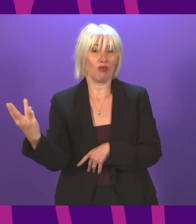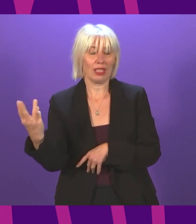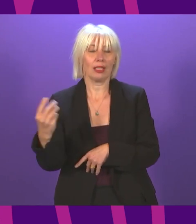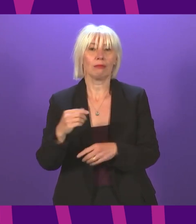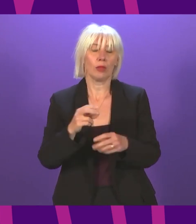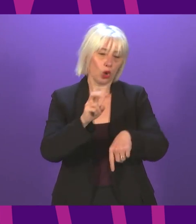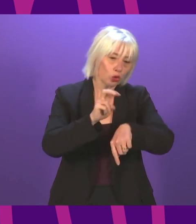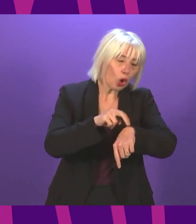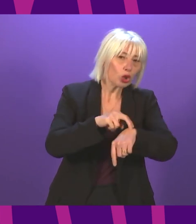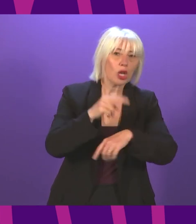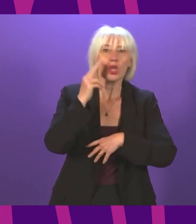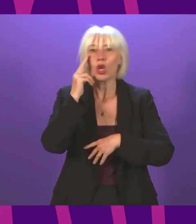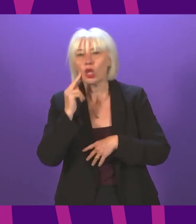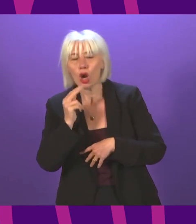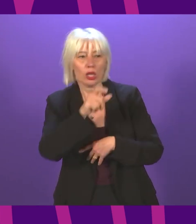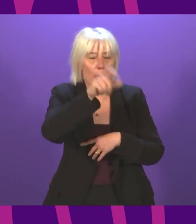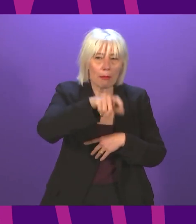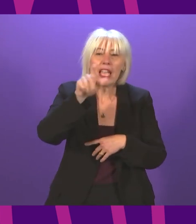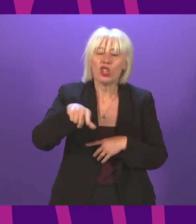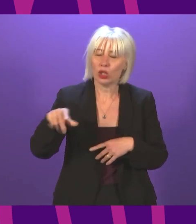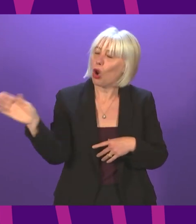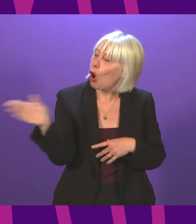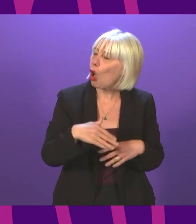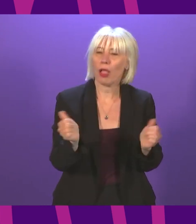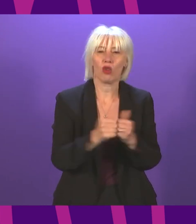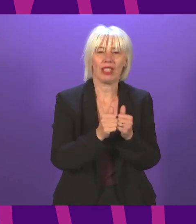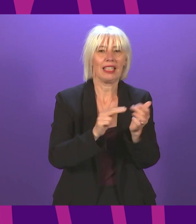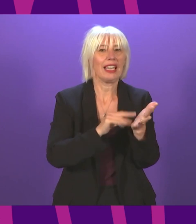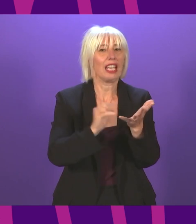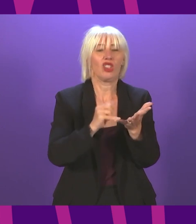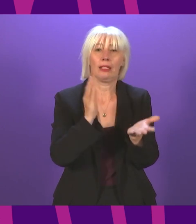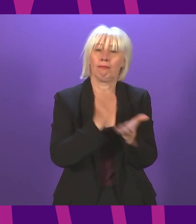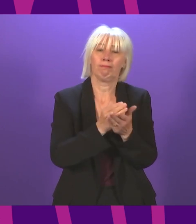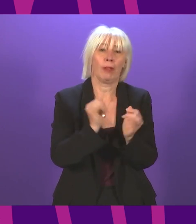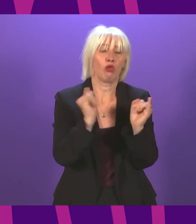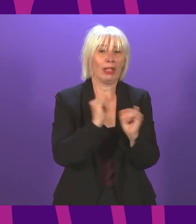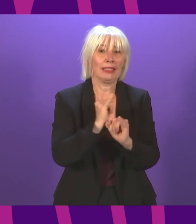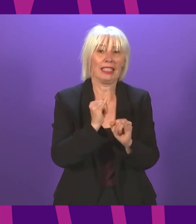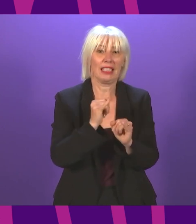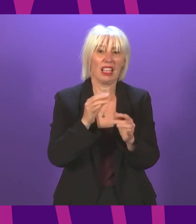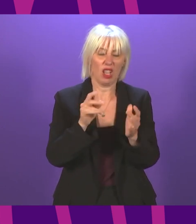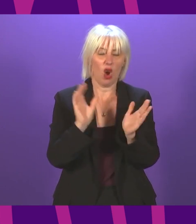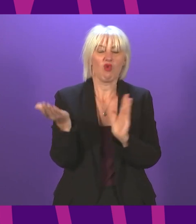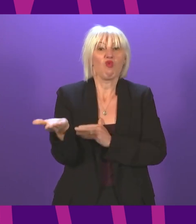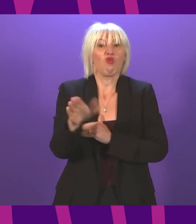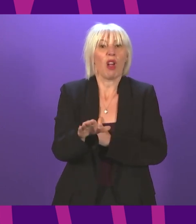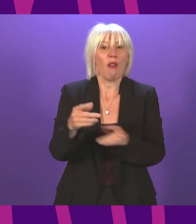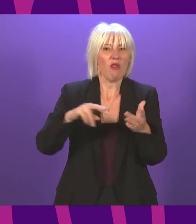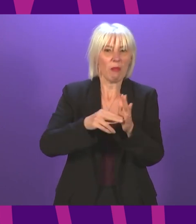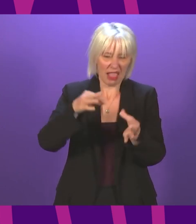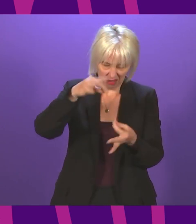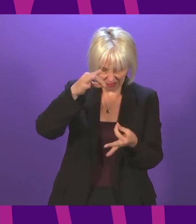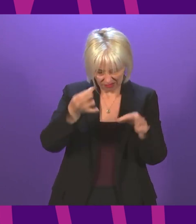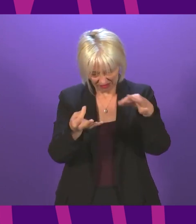nurses and patients agree that the NHS is in crisis. And we need more than the thin recovery plan produced by this government.